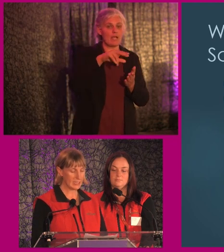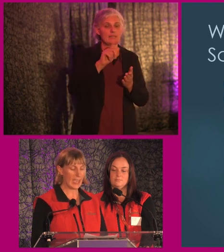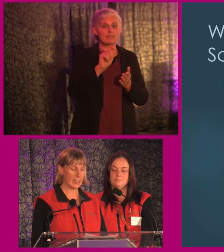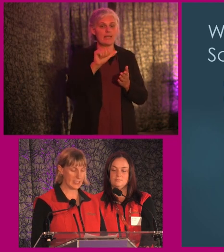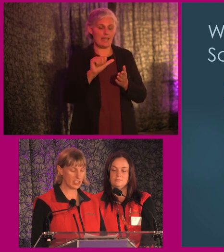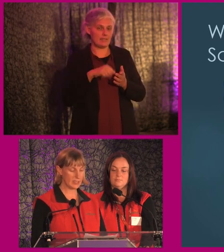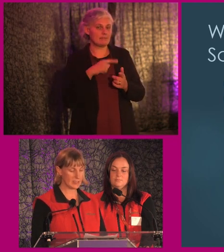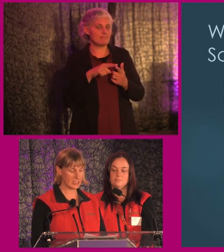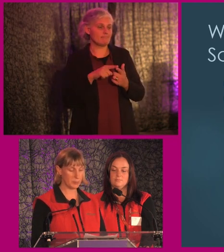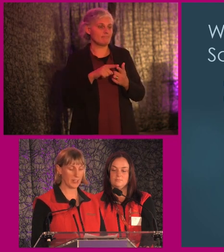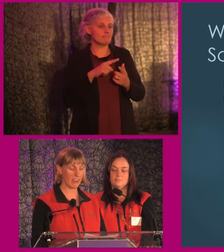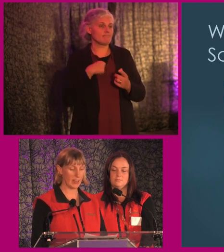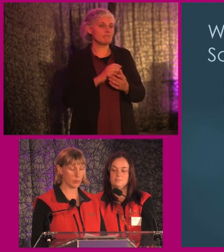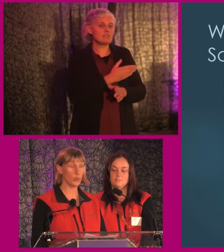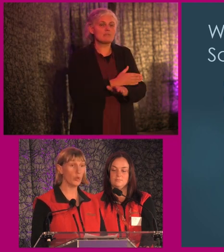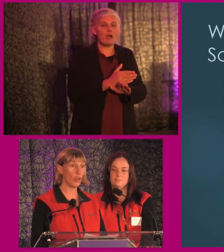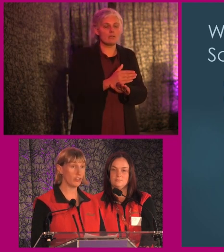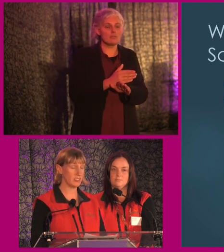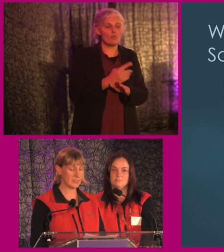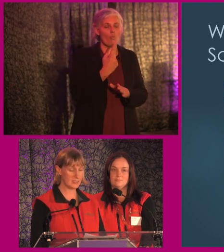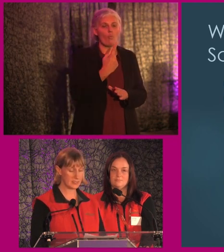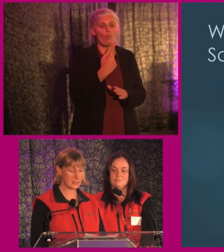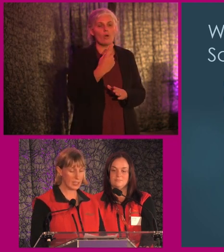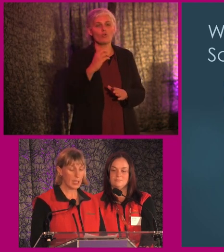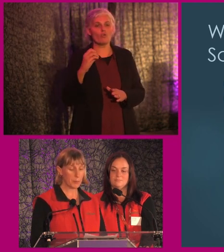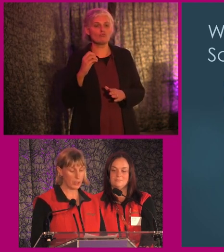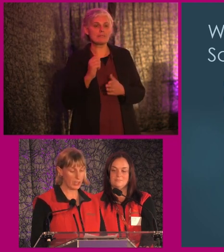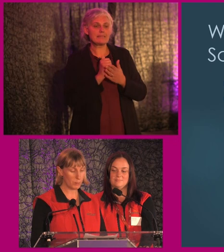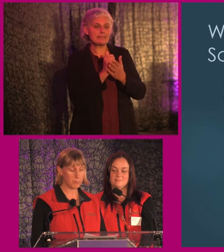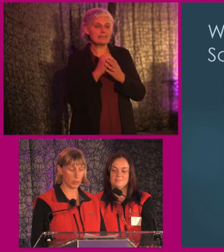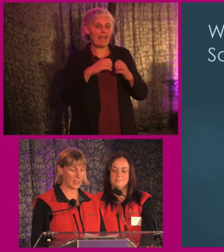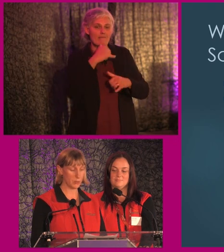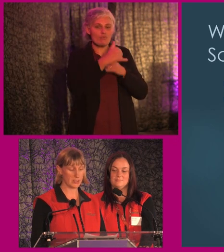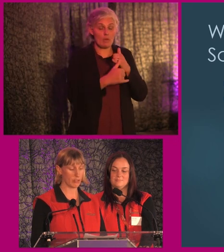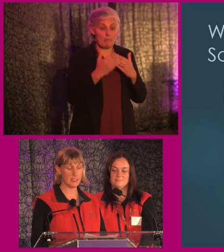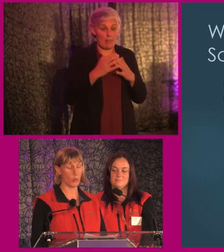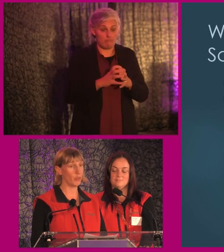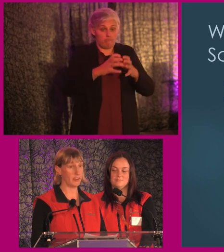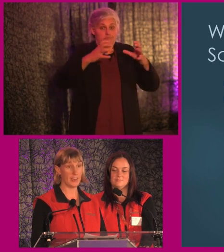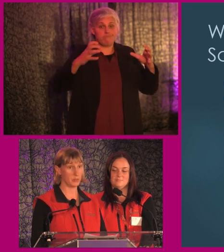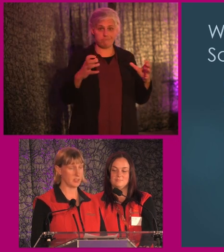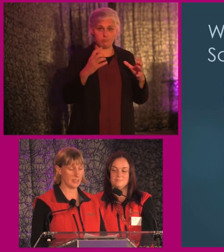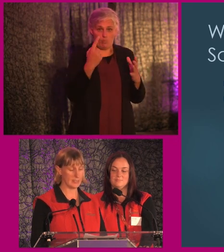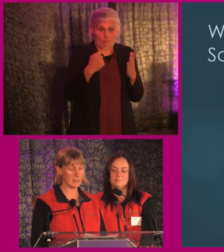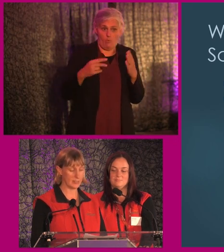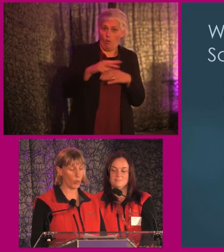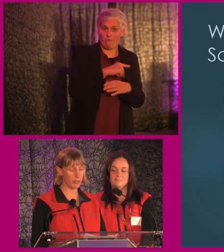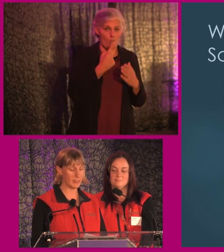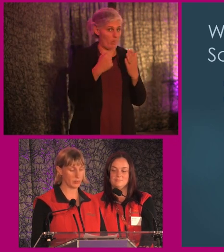and initially started by carrying out 100 assists per year but now it has increased to over a thousand